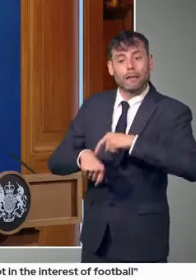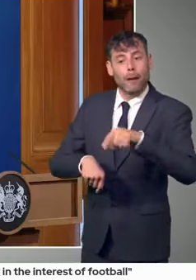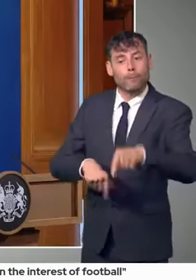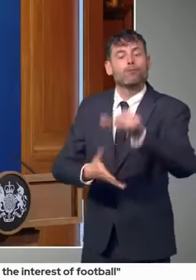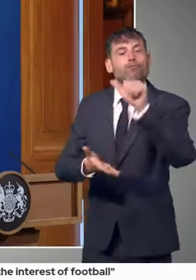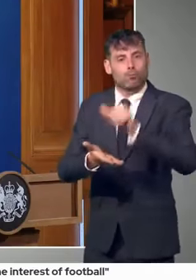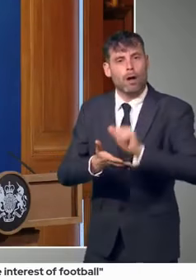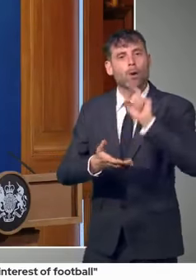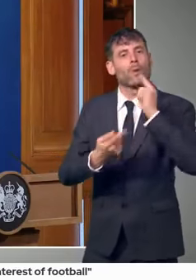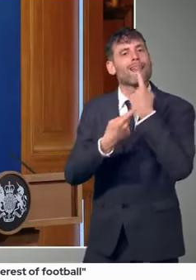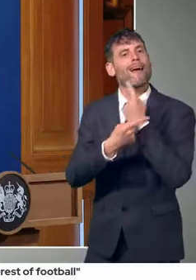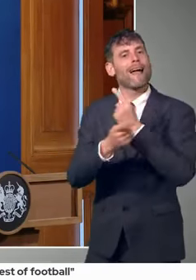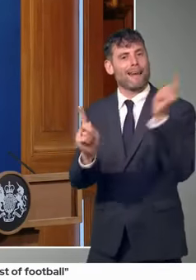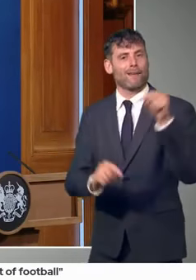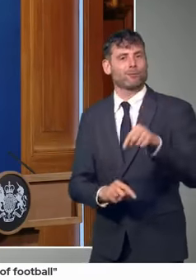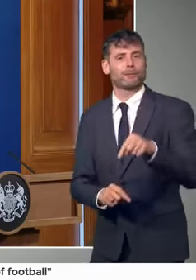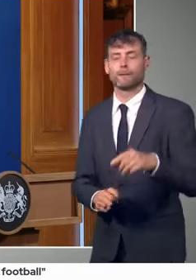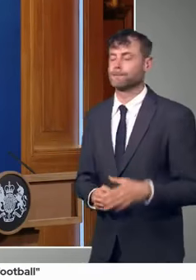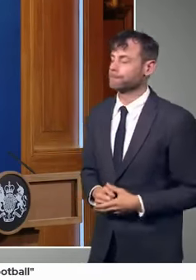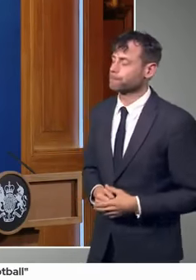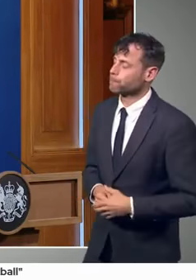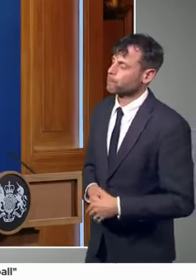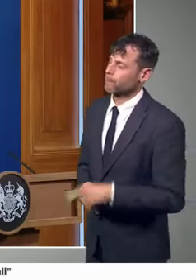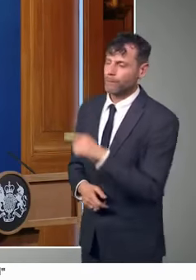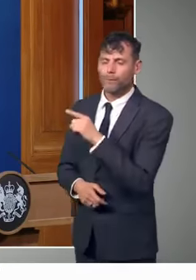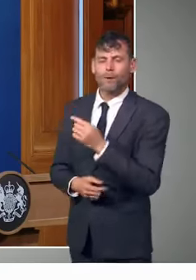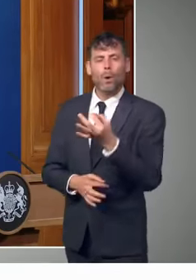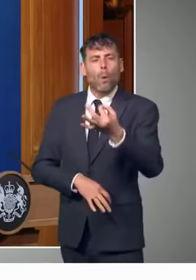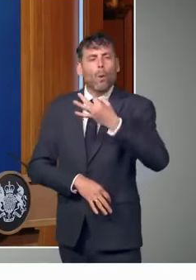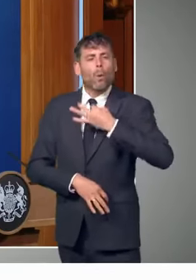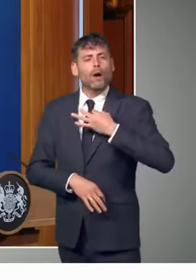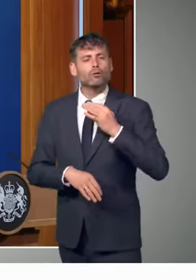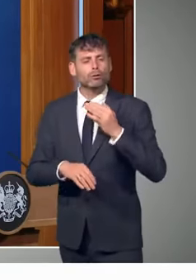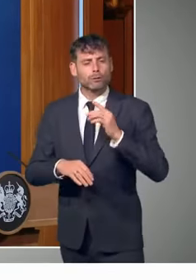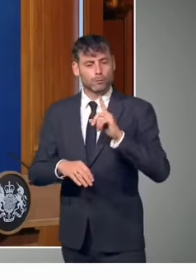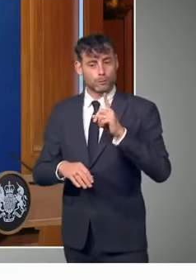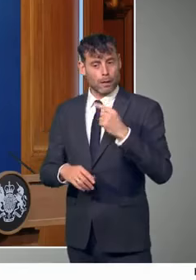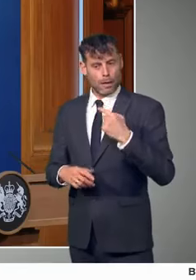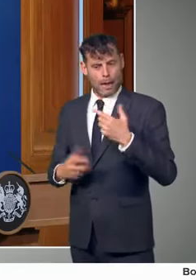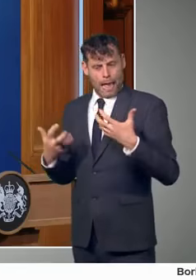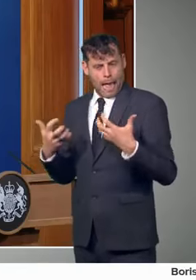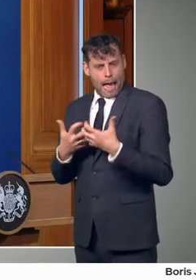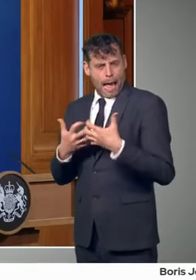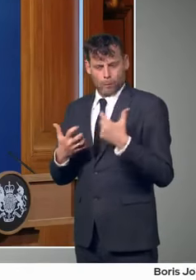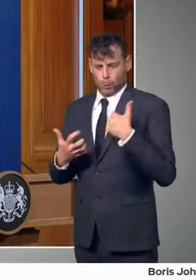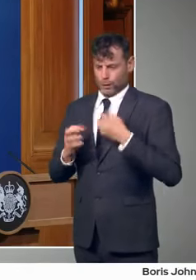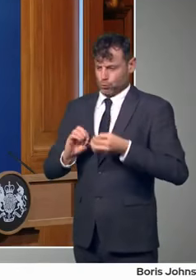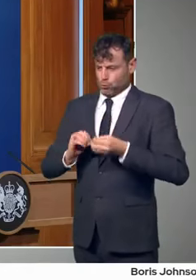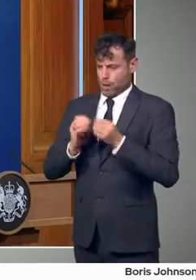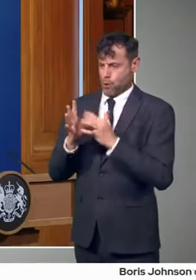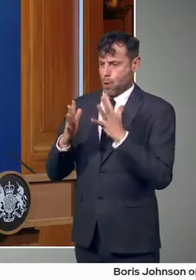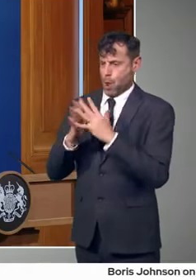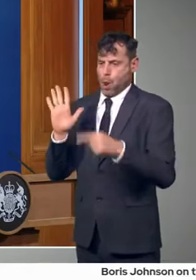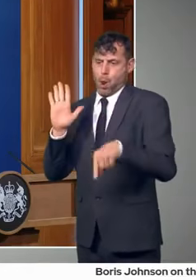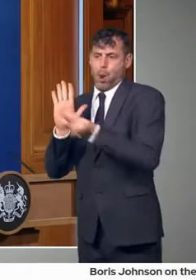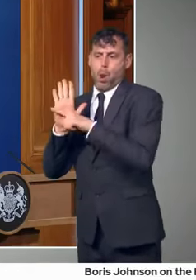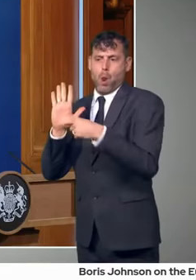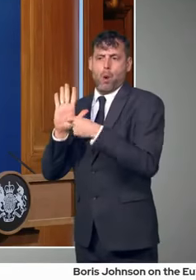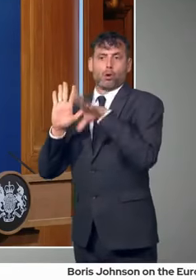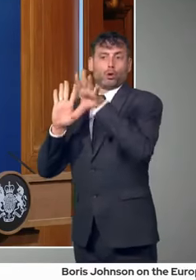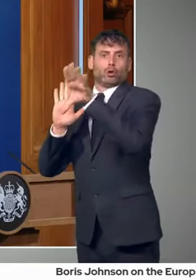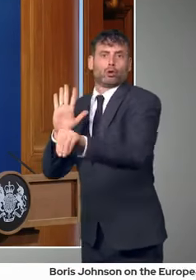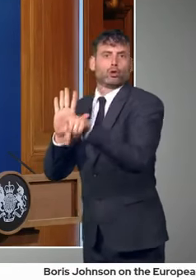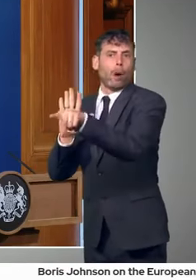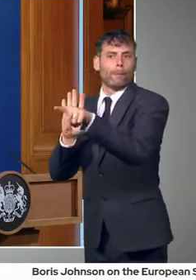the, the legislative approach that we could take, I don't want to say very much more about that, except to say that